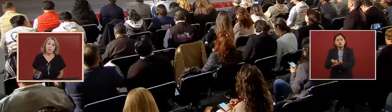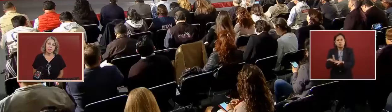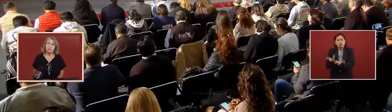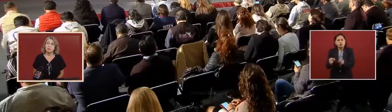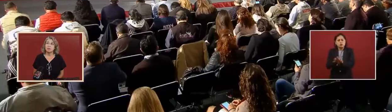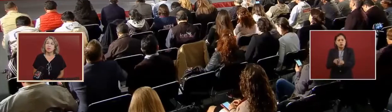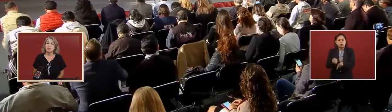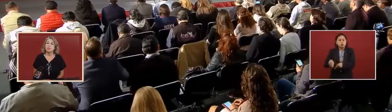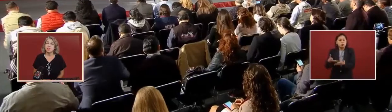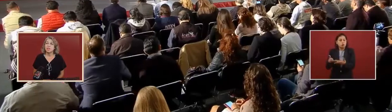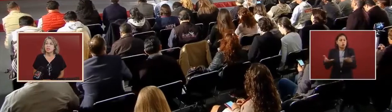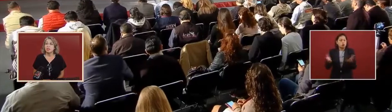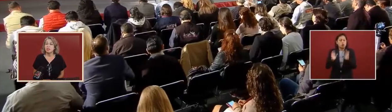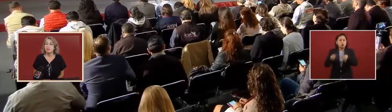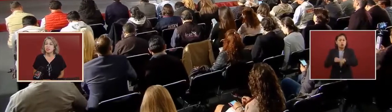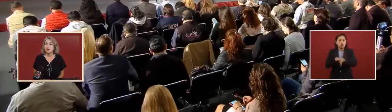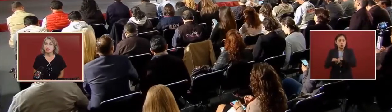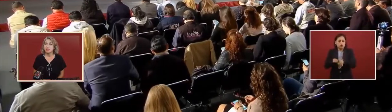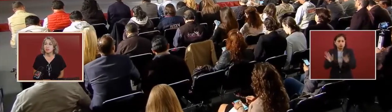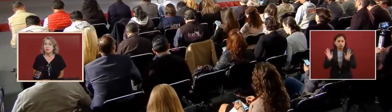generous for jobs for the country